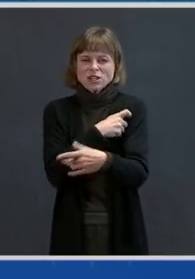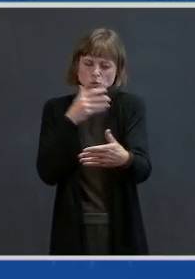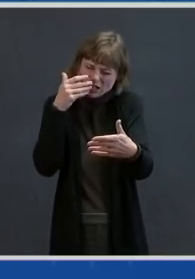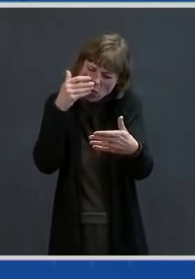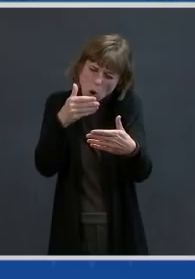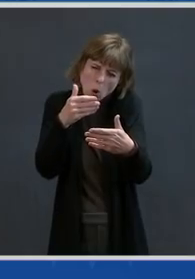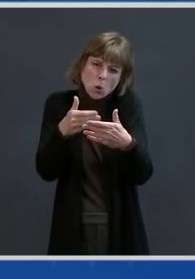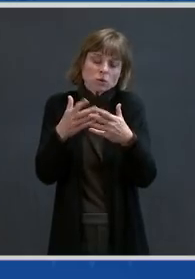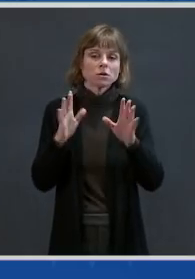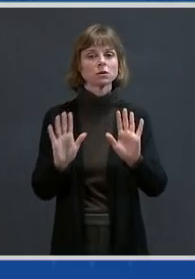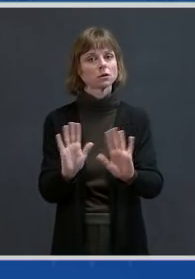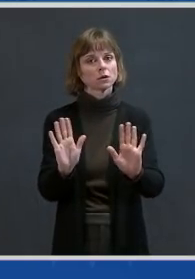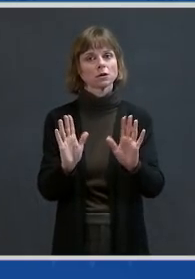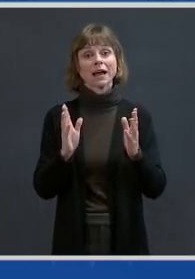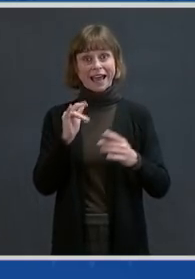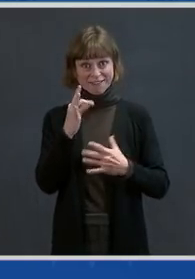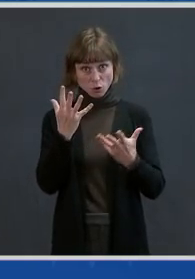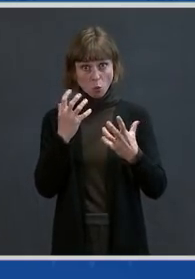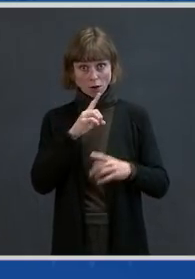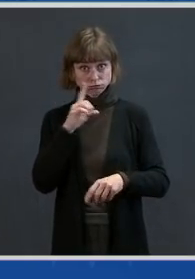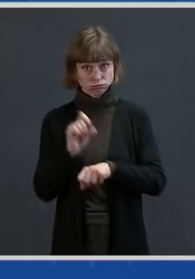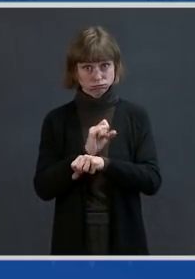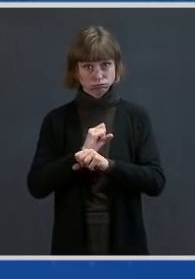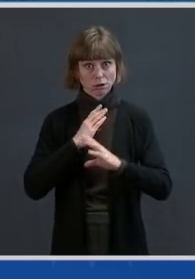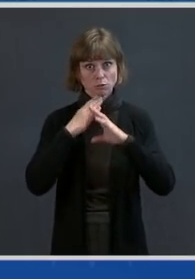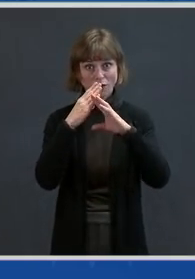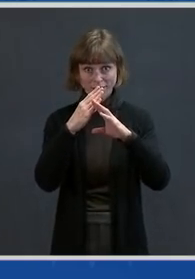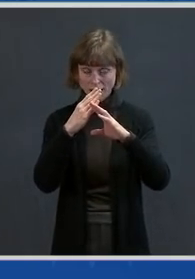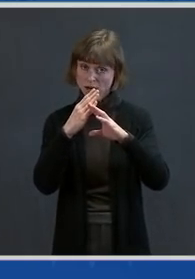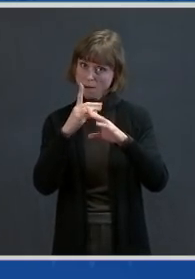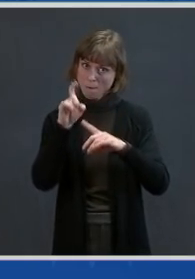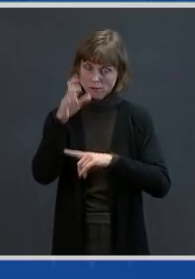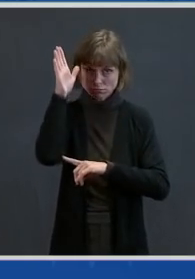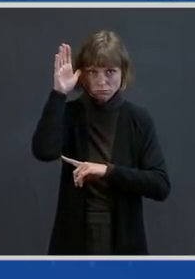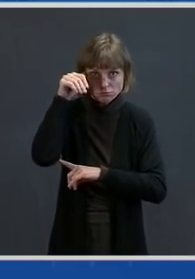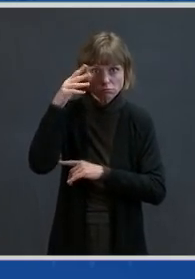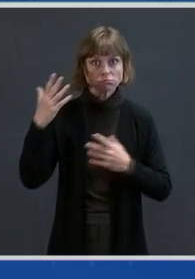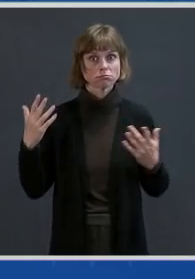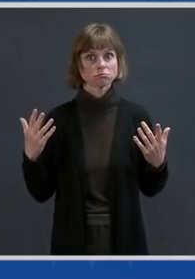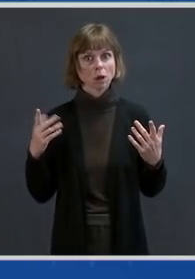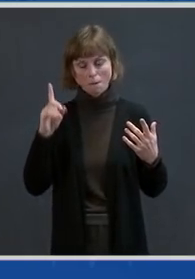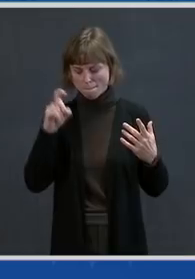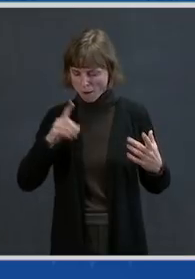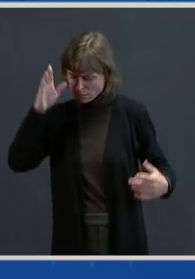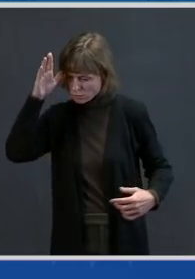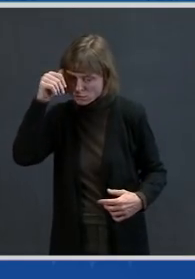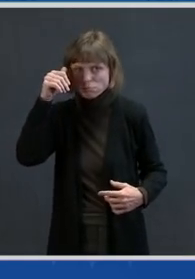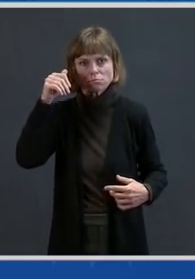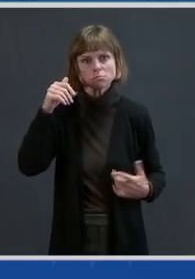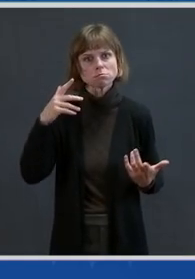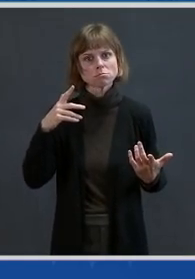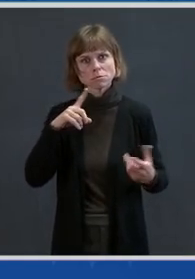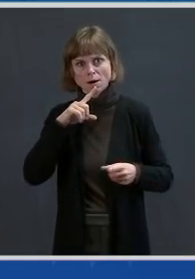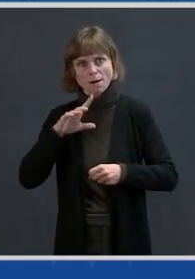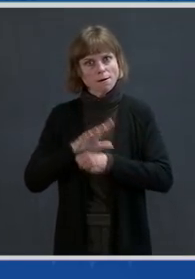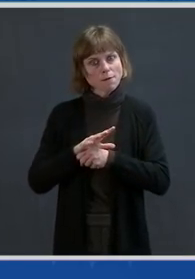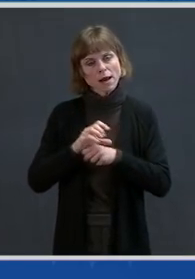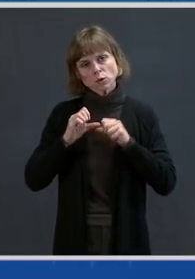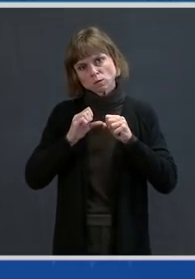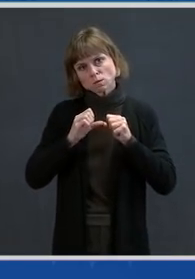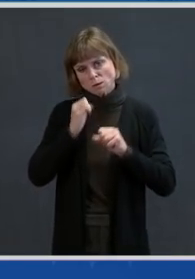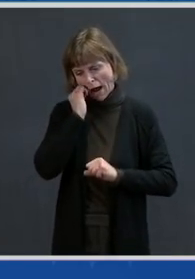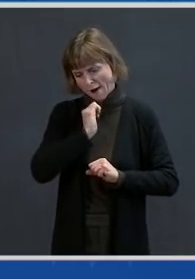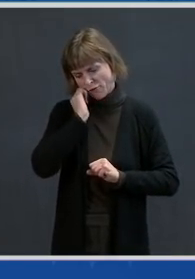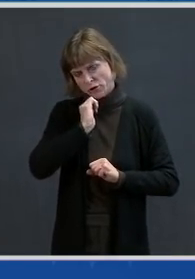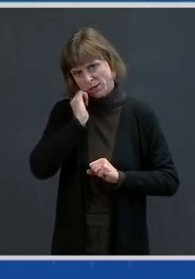when what we need to prevent this is truly imminent. We must continue to be vigilant and committed to consistently taking the steps